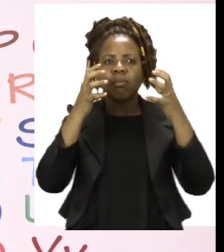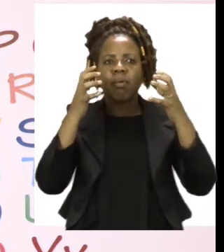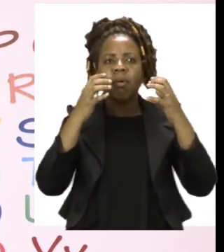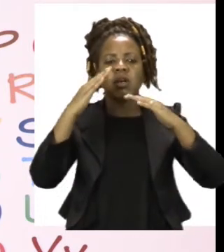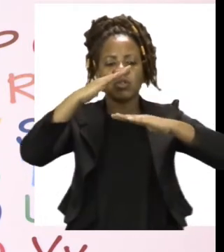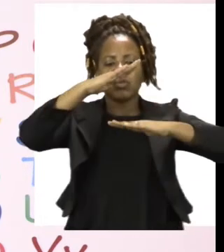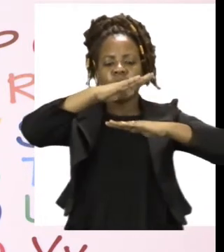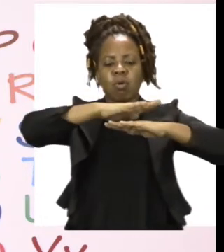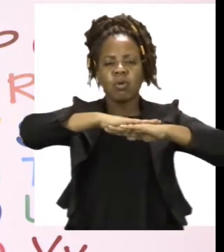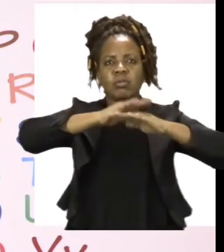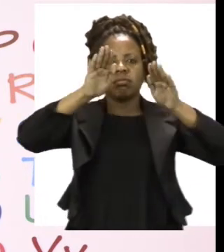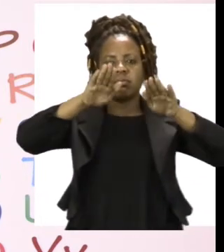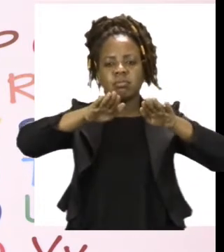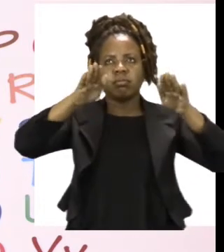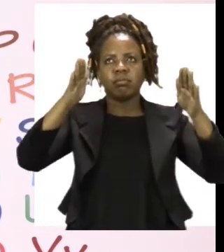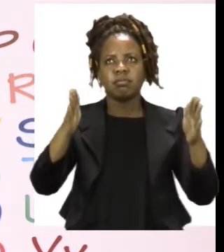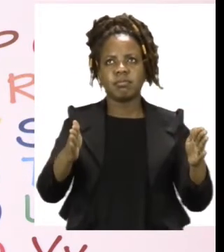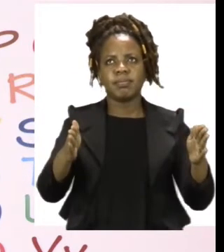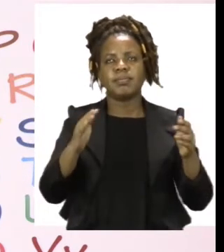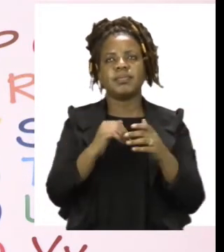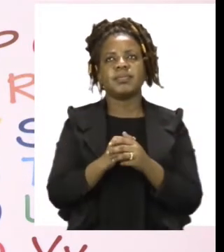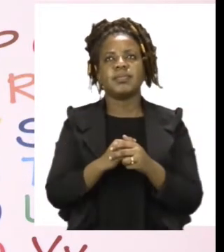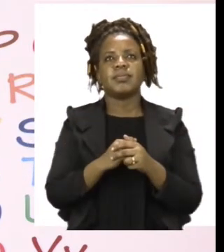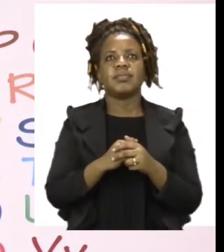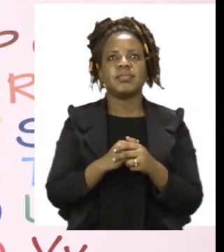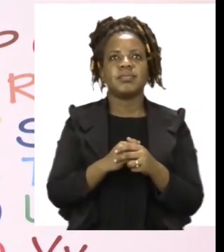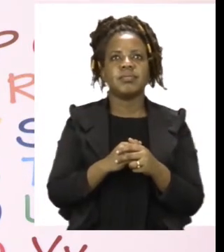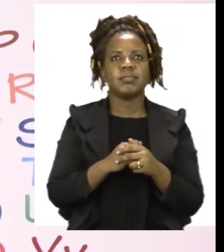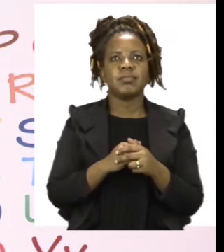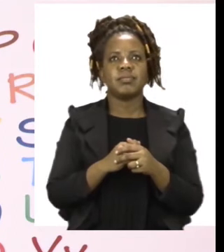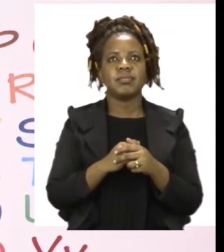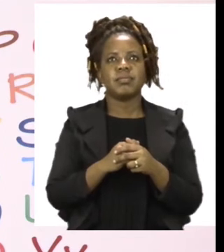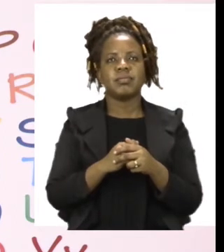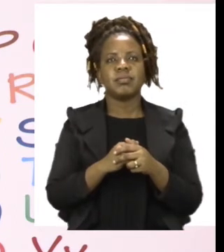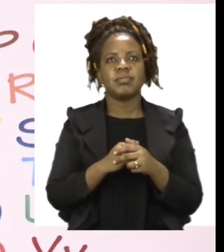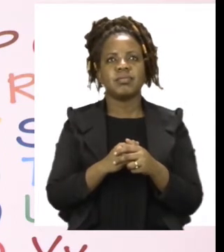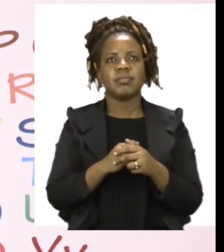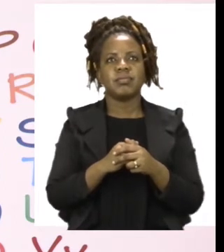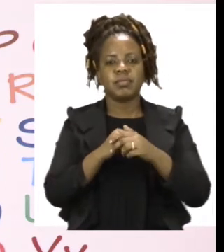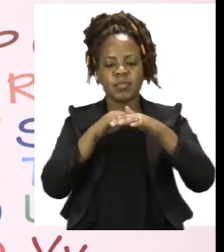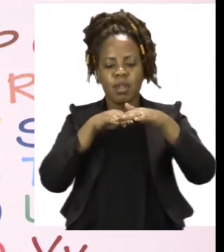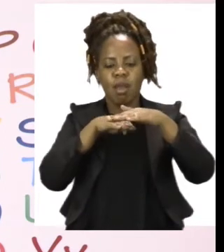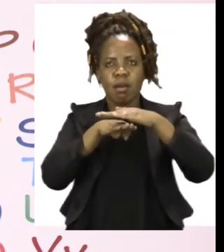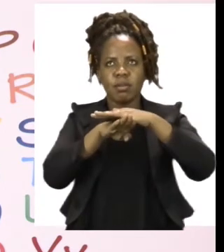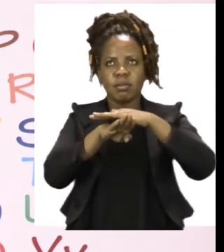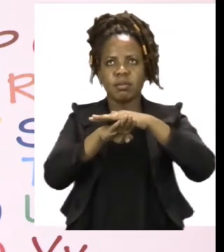the table. Well done. What about Mr. Lion under?